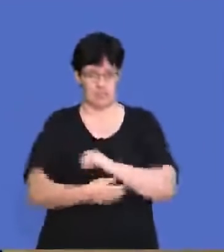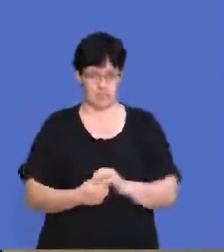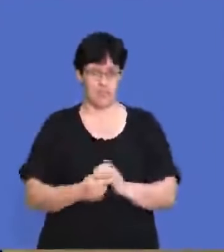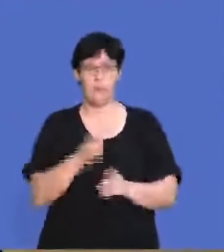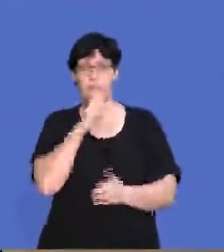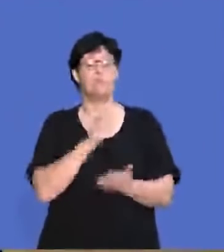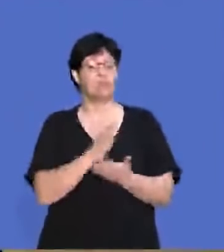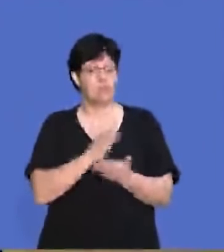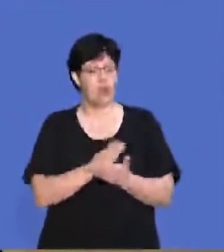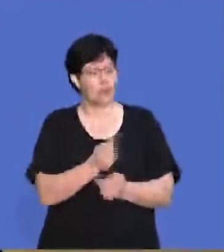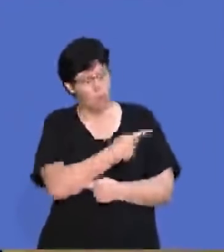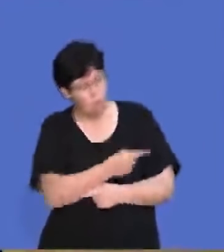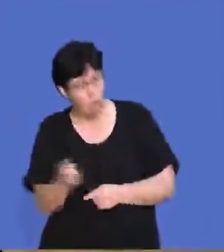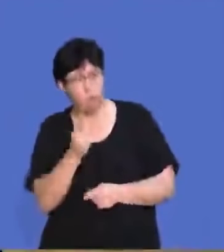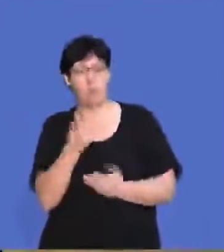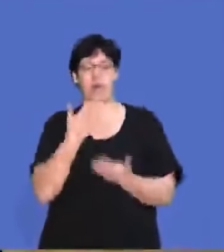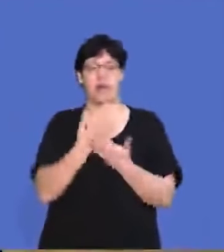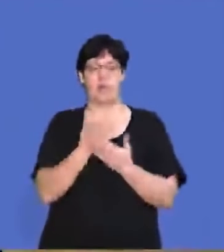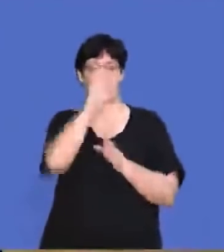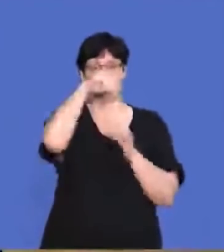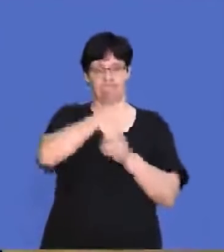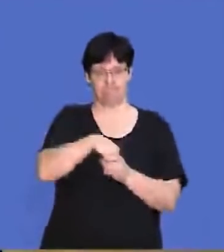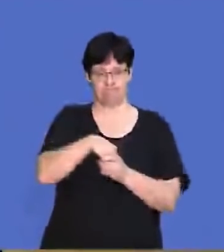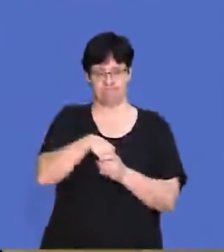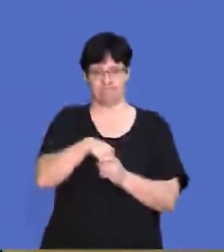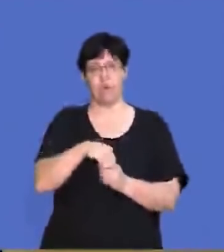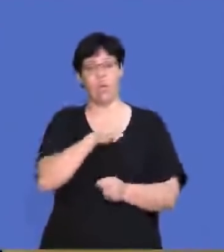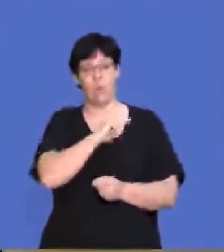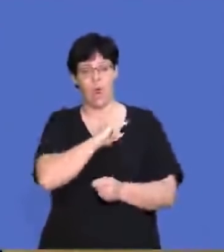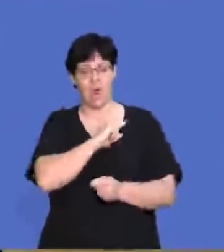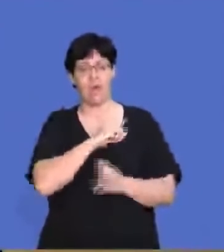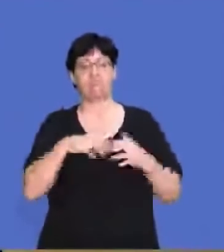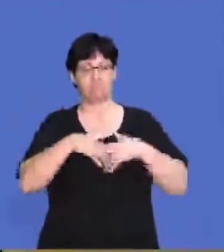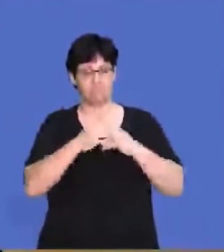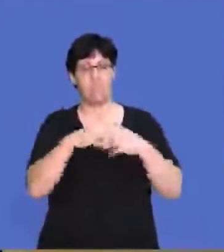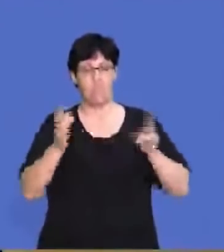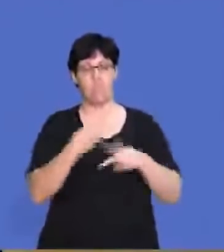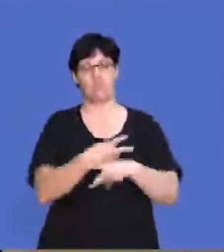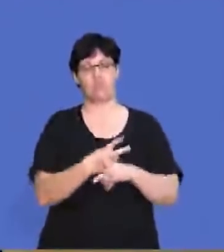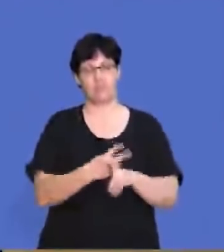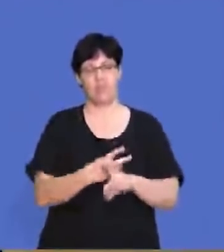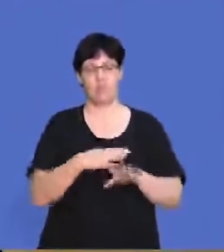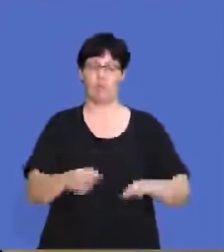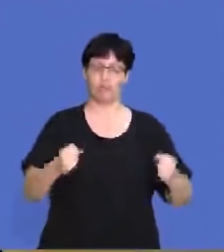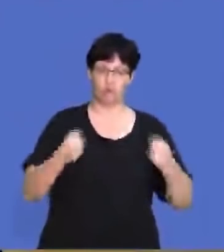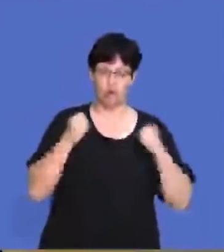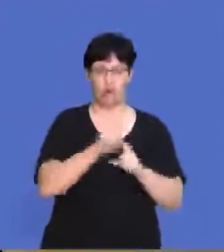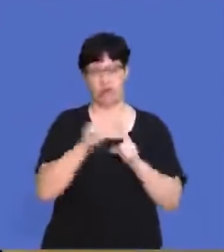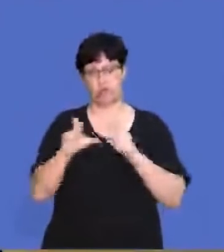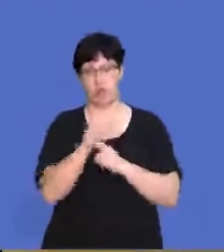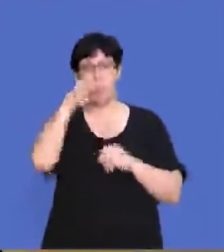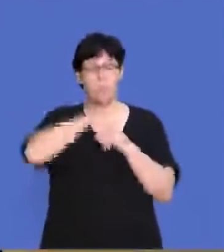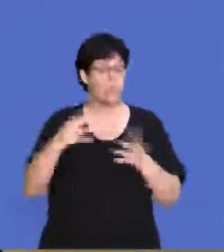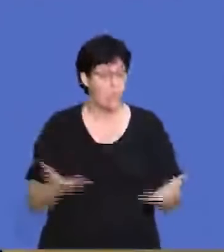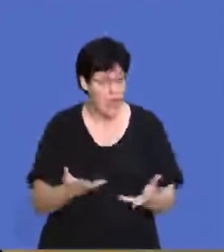country, right? We've got to ensure that everyone is able to be included because that's going to create a much more productive and a